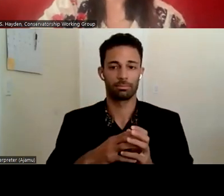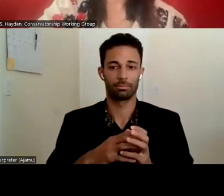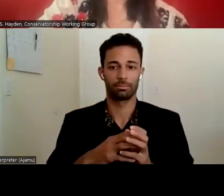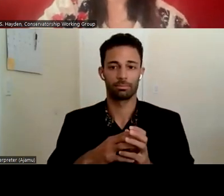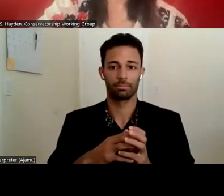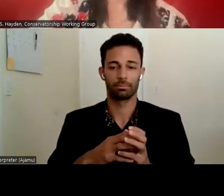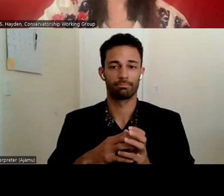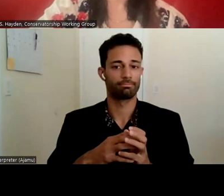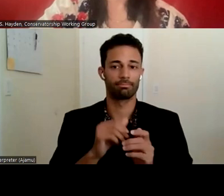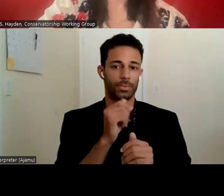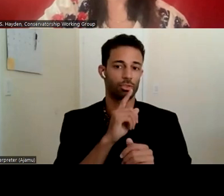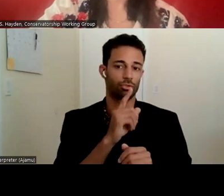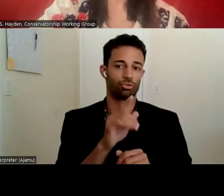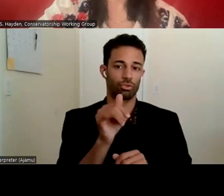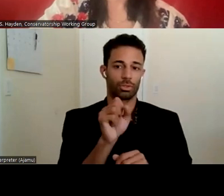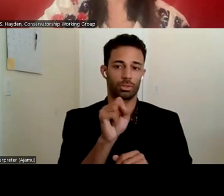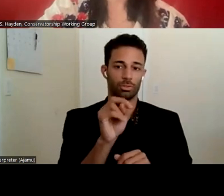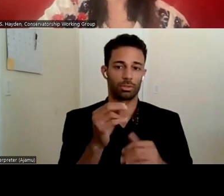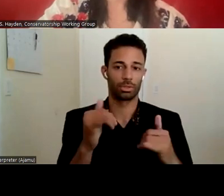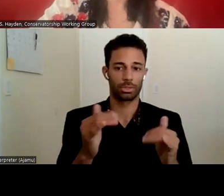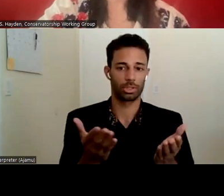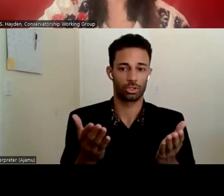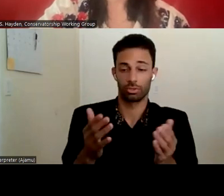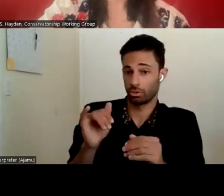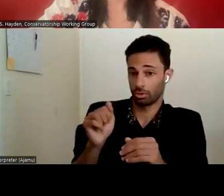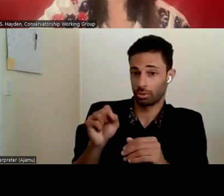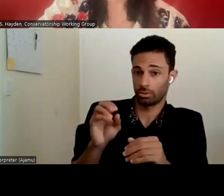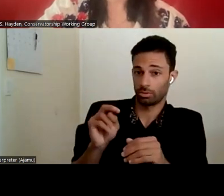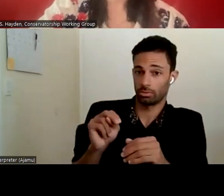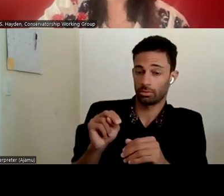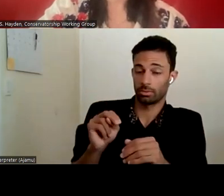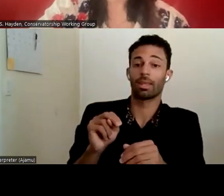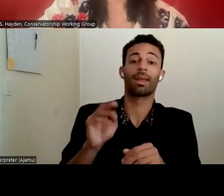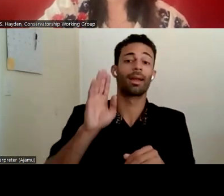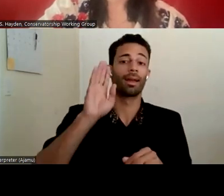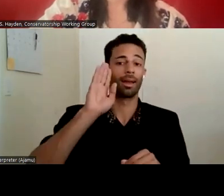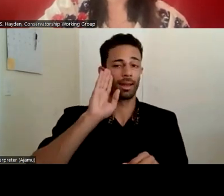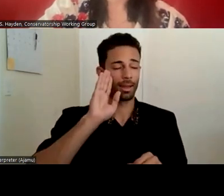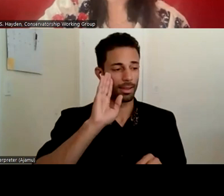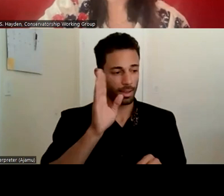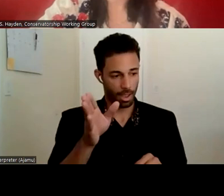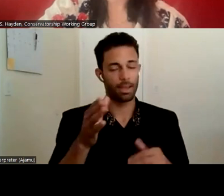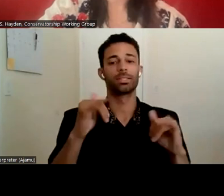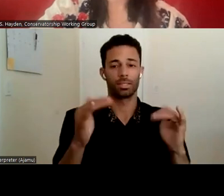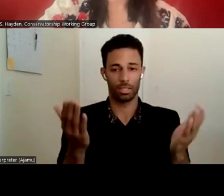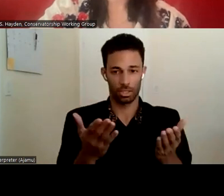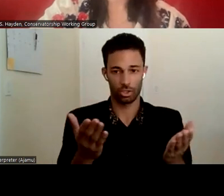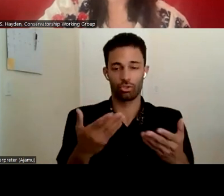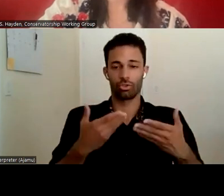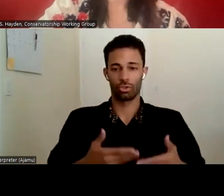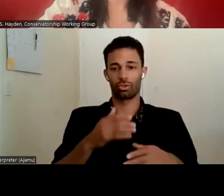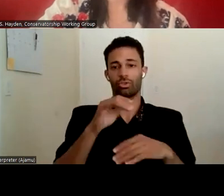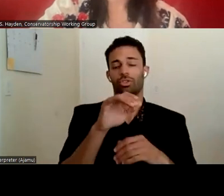I'm not sure if he's still on the call. Jason? Um, hi. Yeah, I'm still here. Uh, this is Jason Sullivan